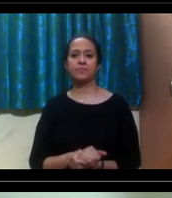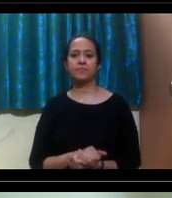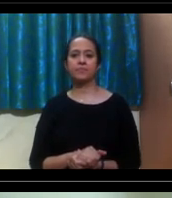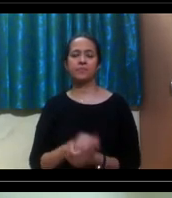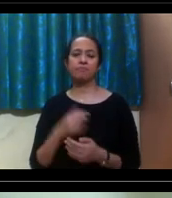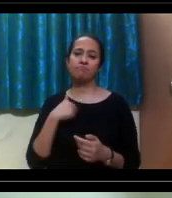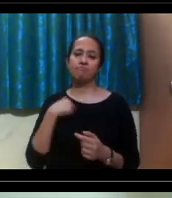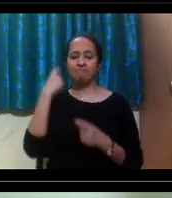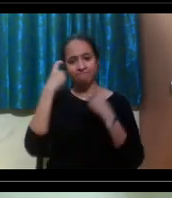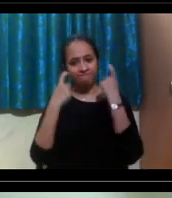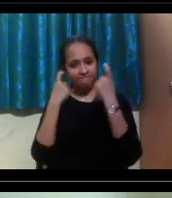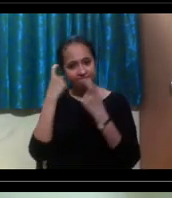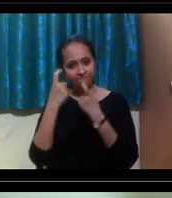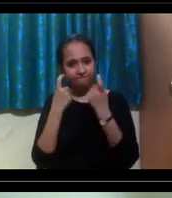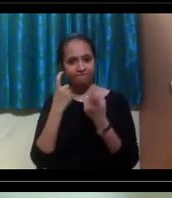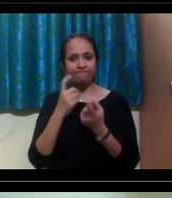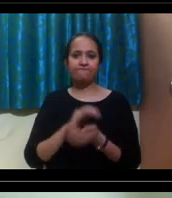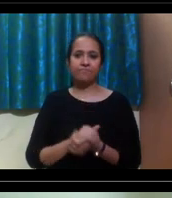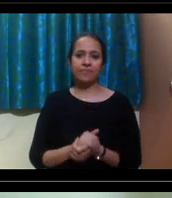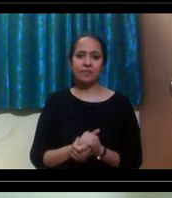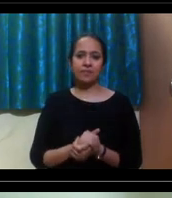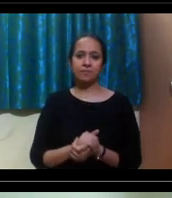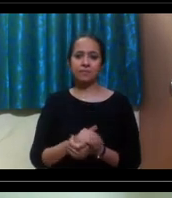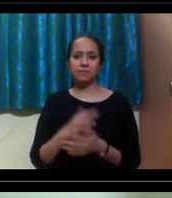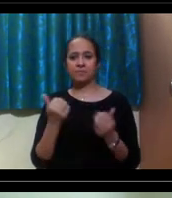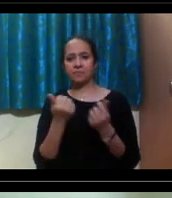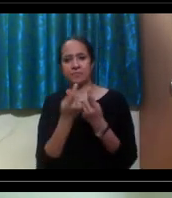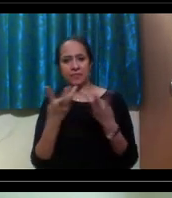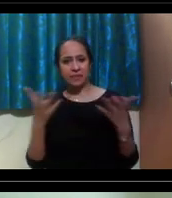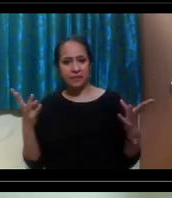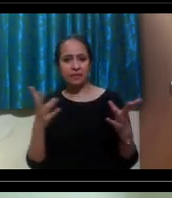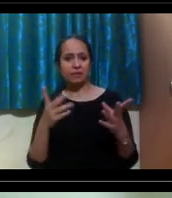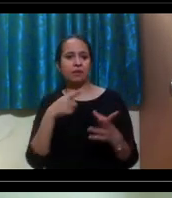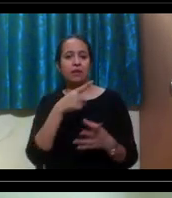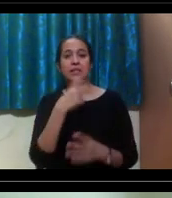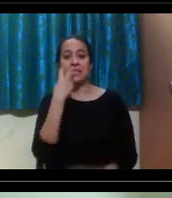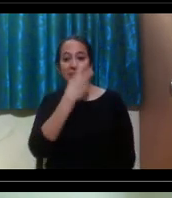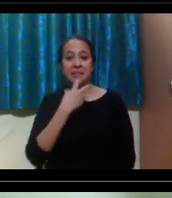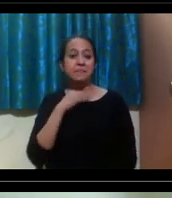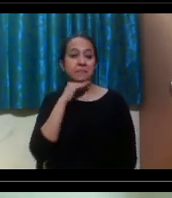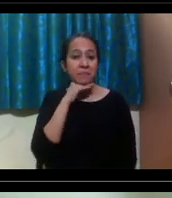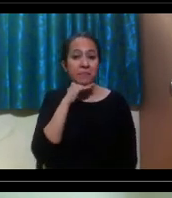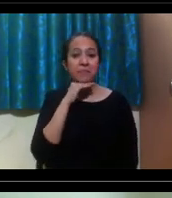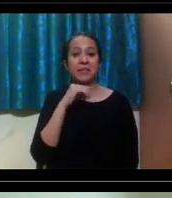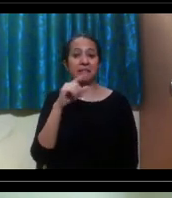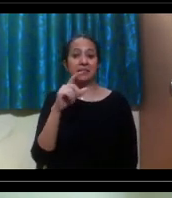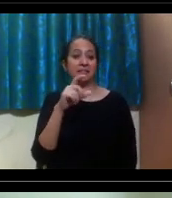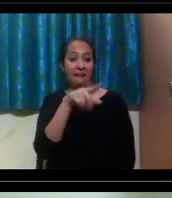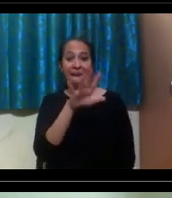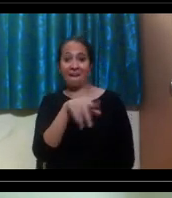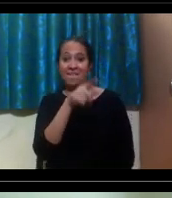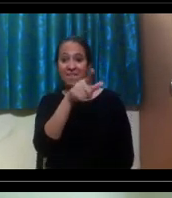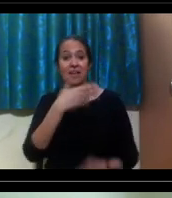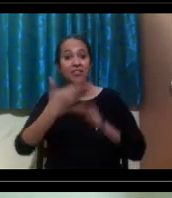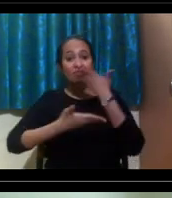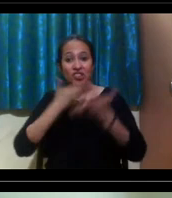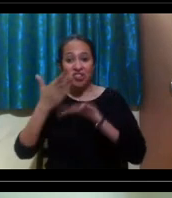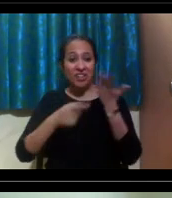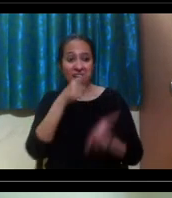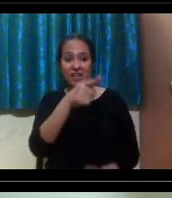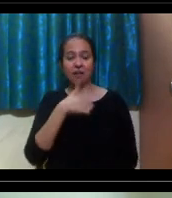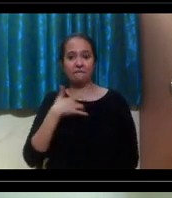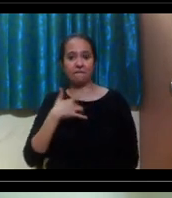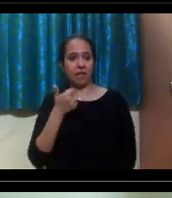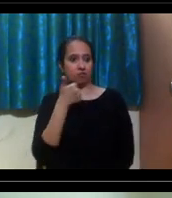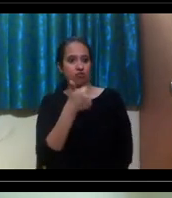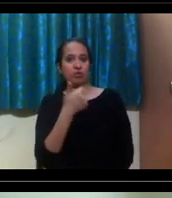the, um, speech and pathology clinic near the university and how good it is. And if I